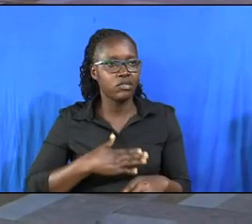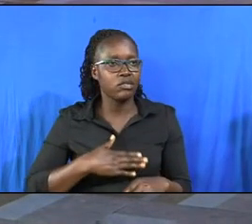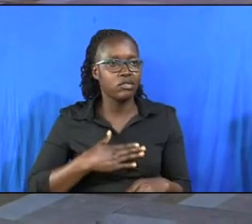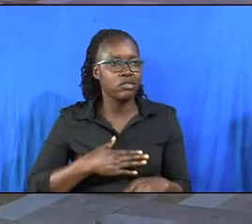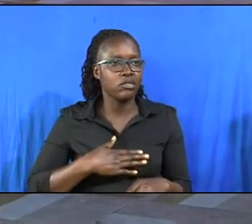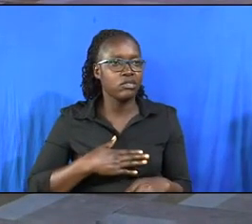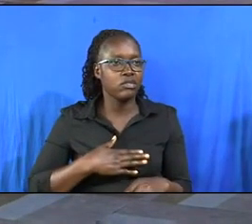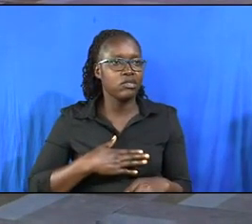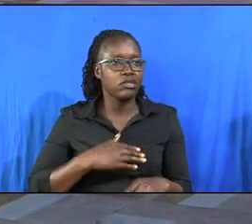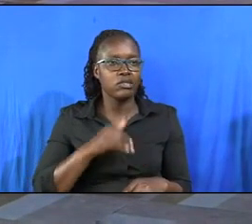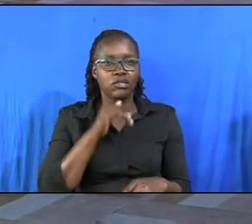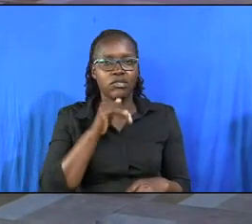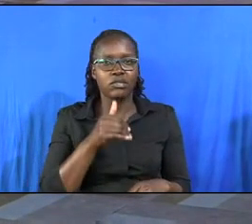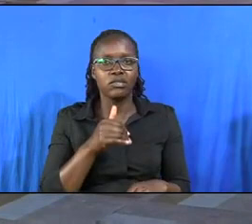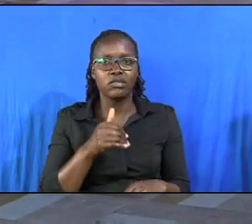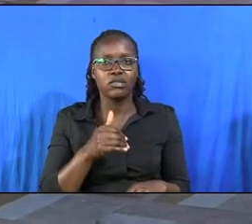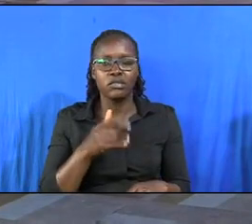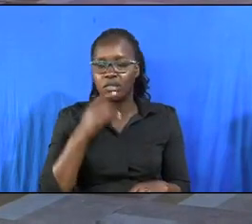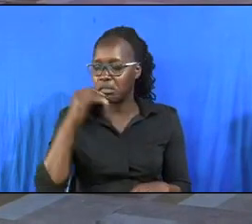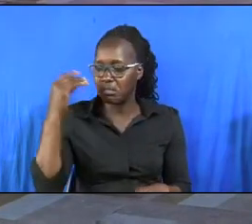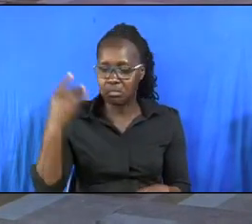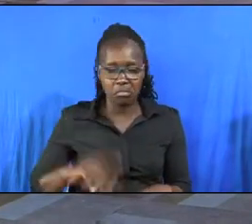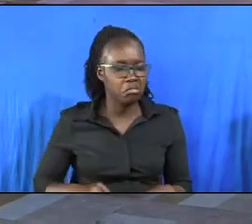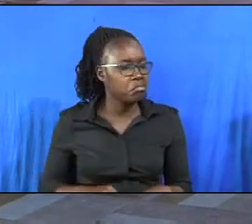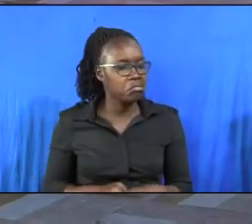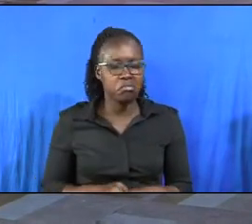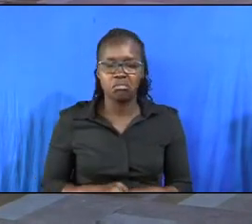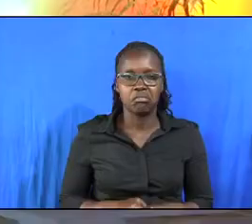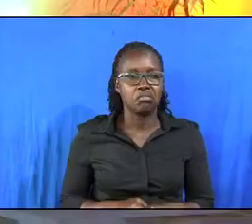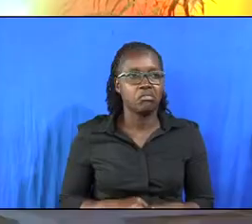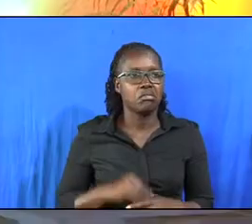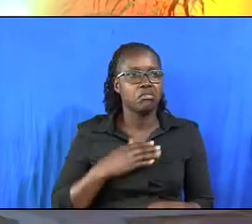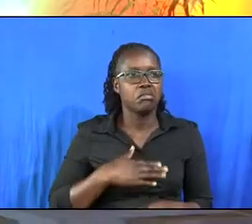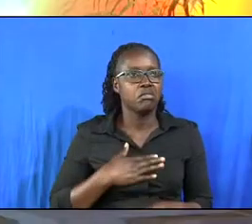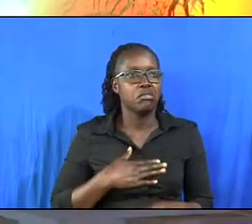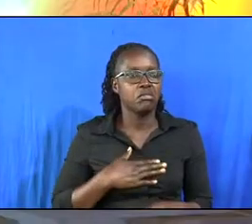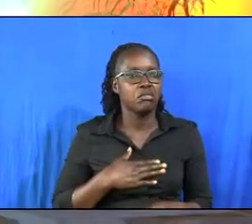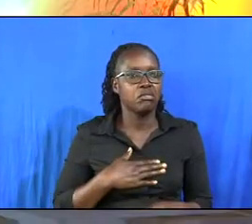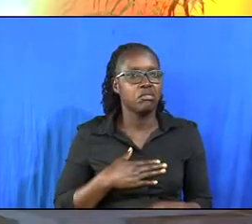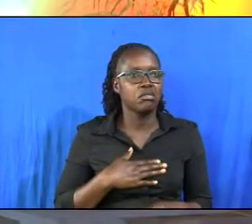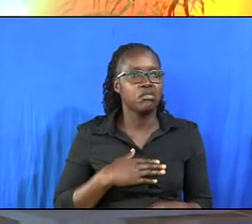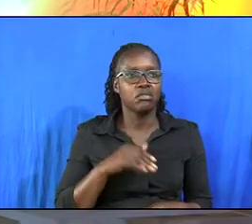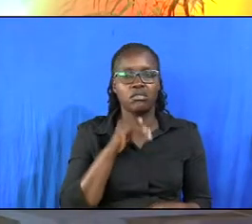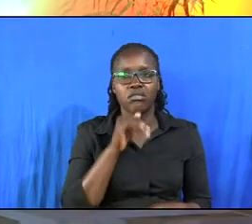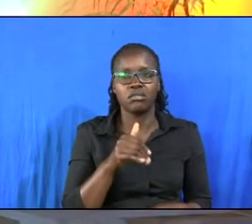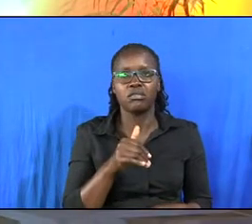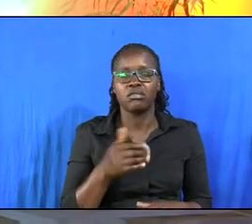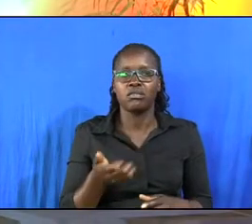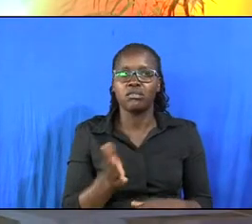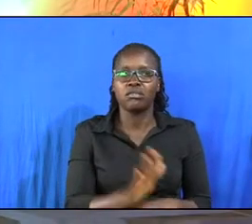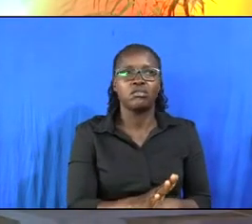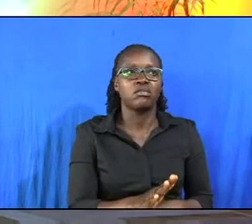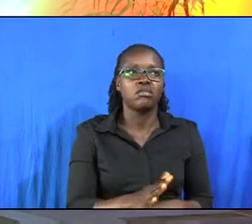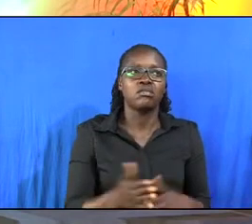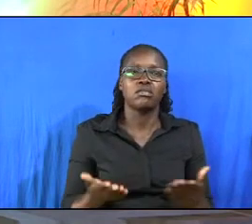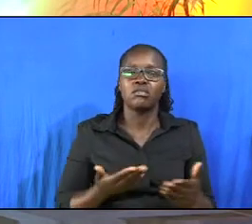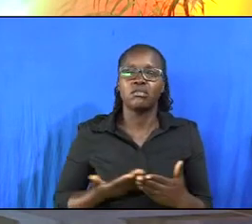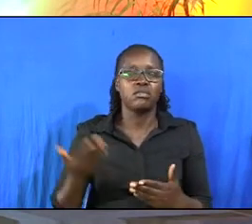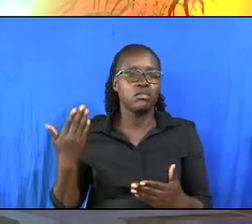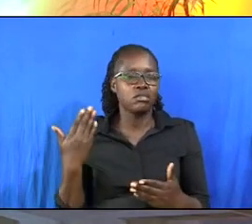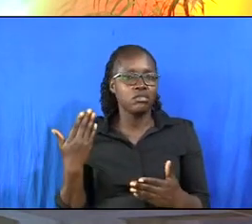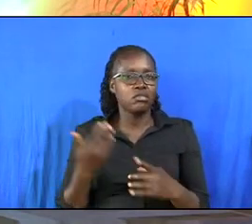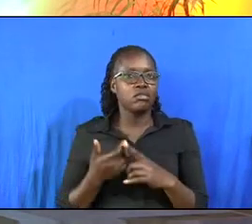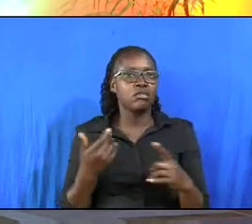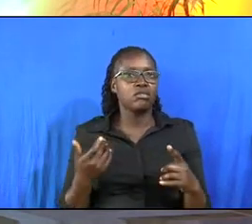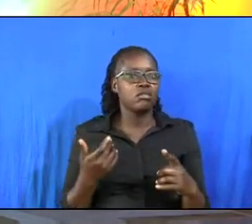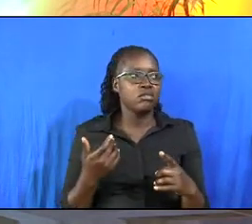for heaven's sake, do not regret it. Please, please, for heaven's sake, do not go back to where you came from.